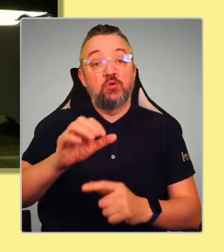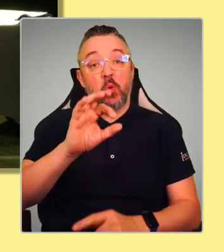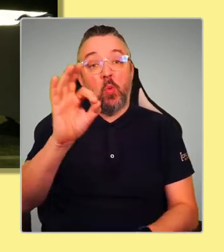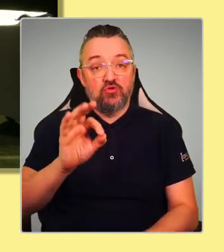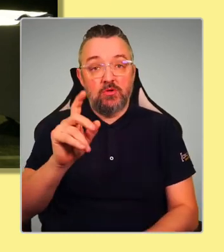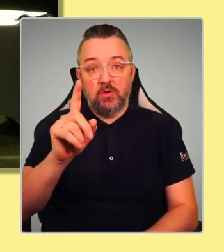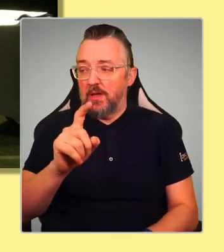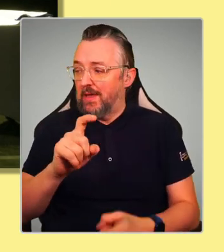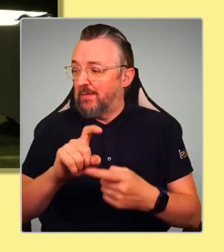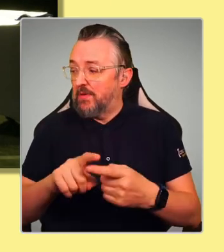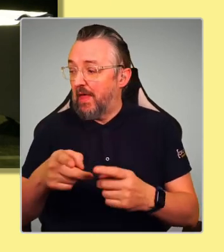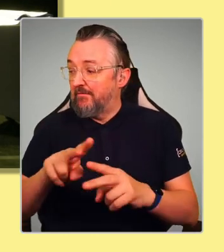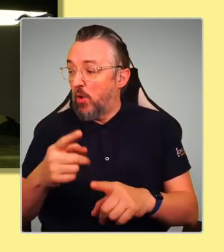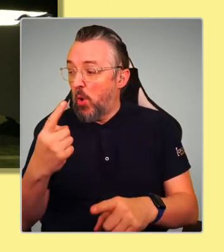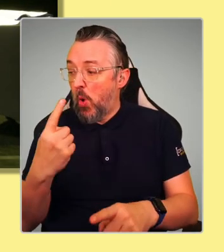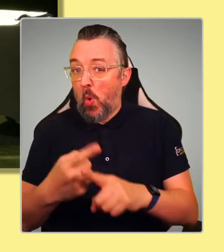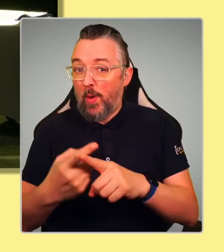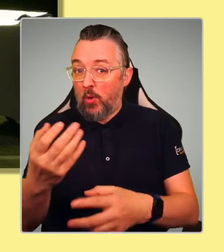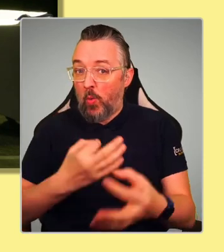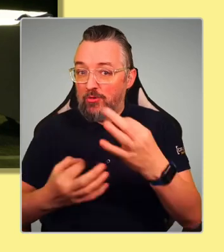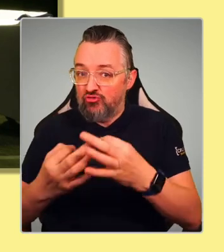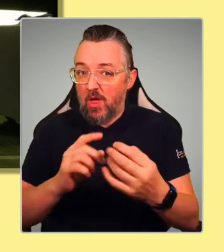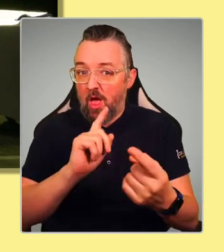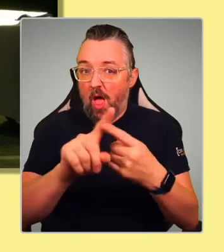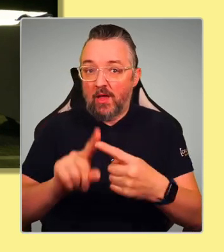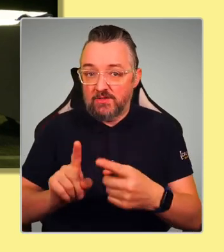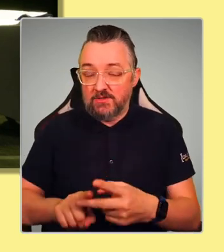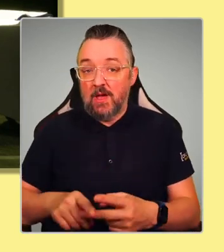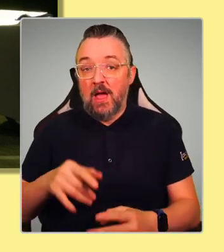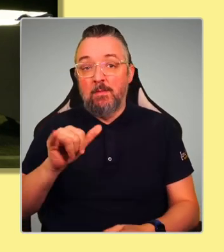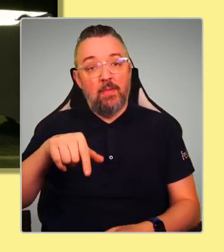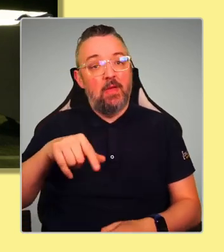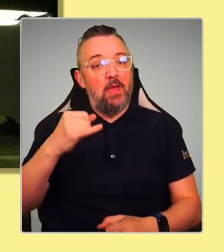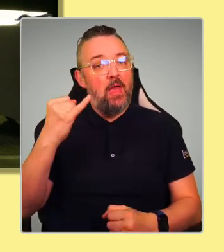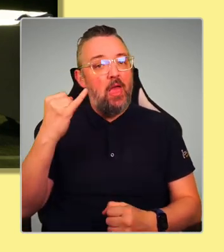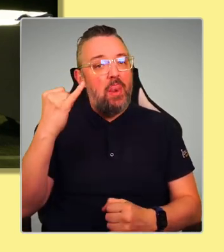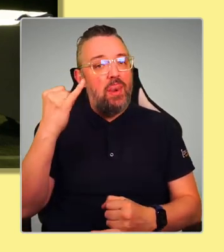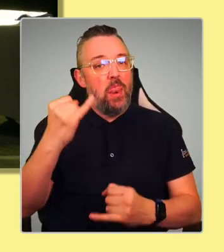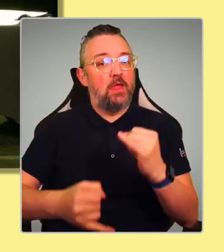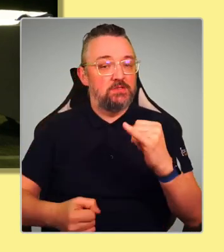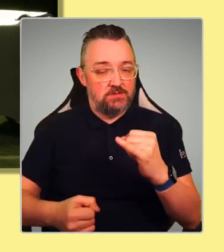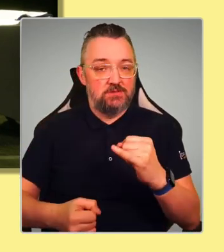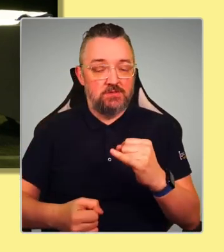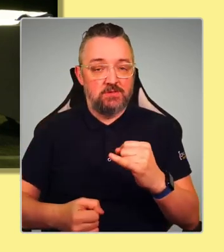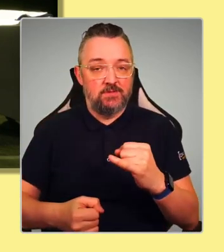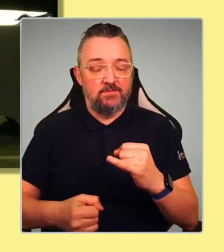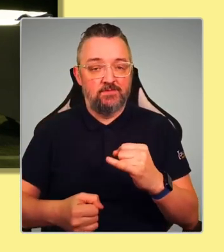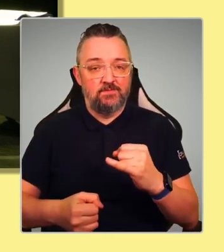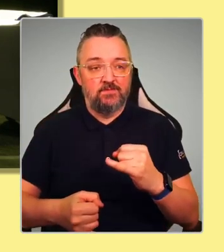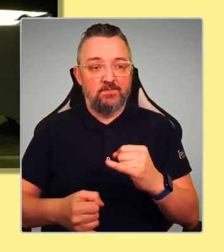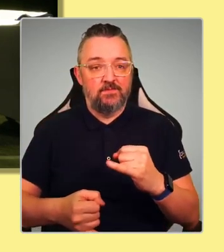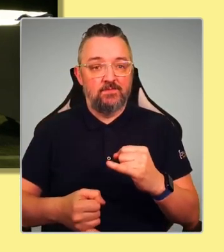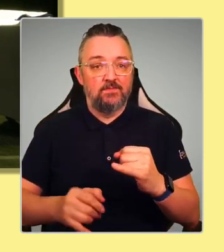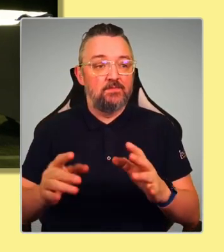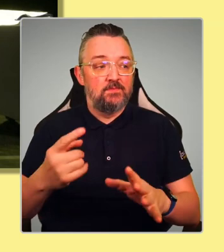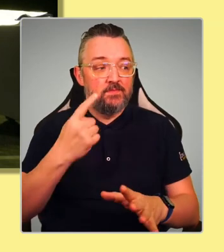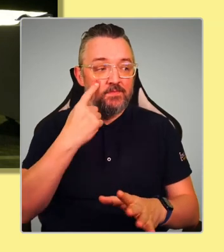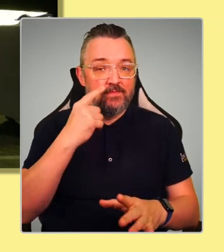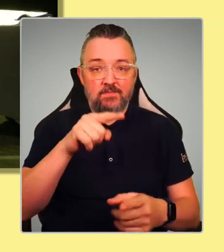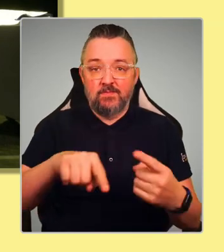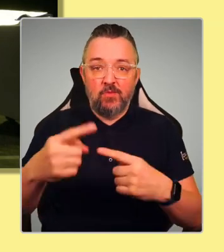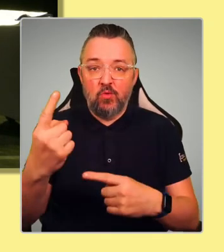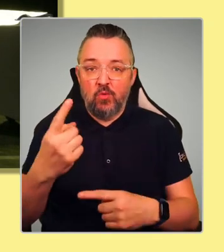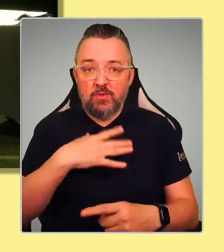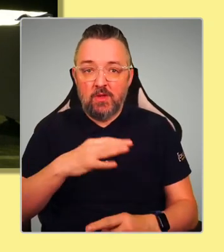question is and how quick the answers are, this might be the last question. So let's see who wants to ask that